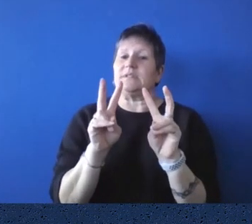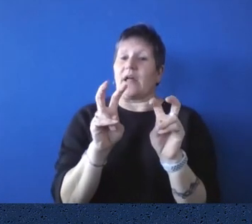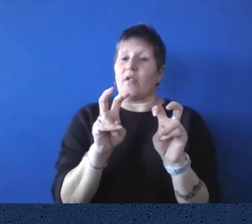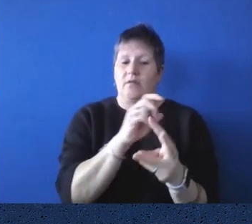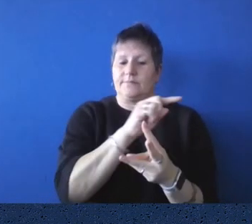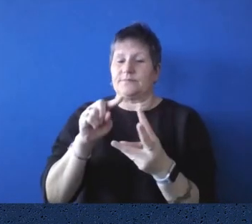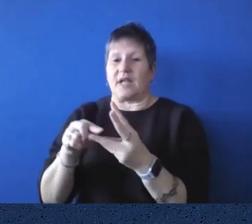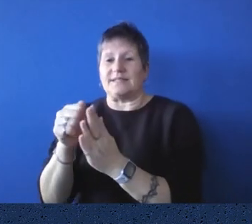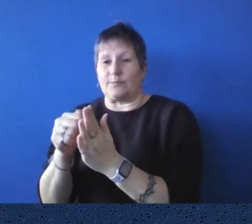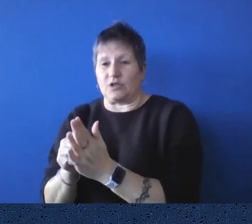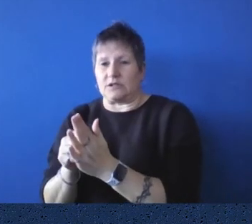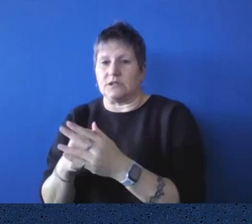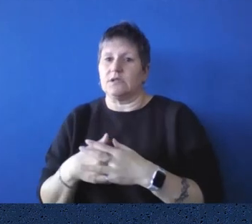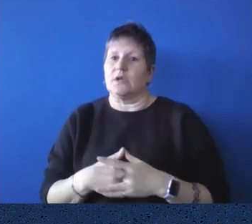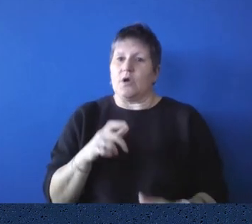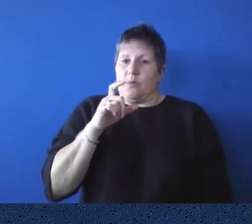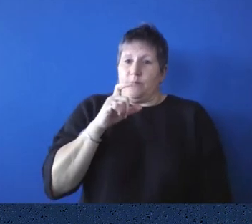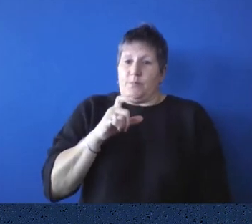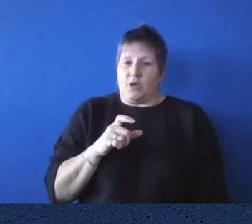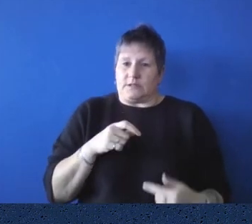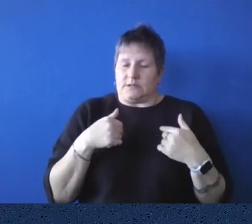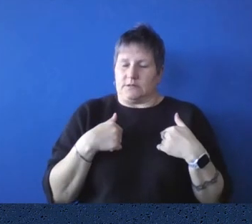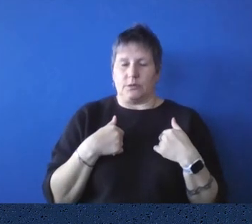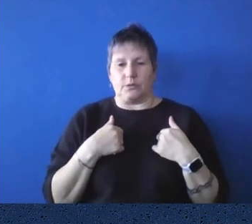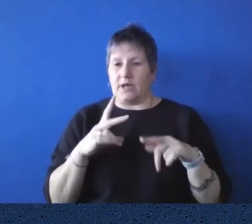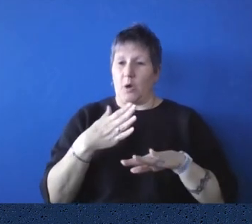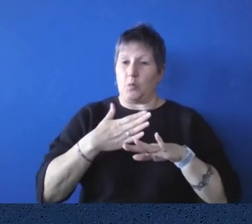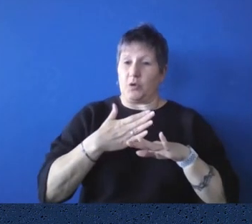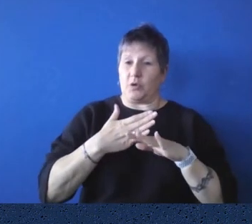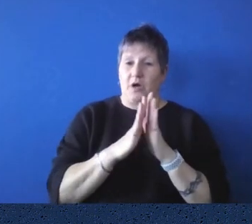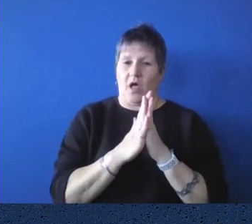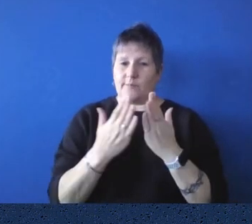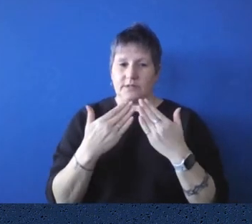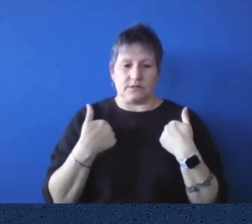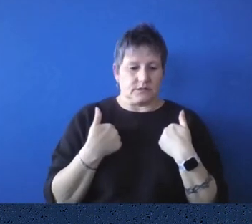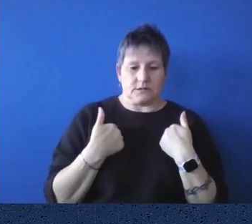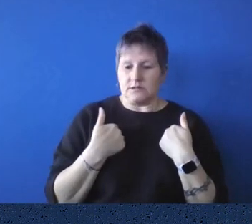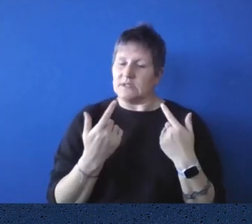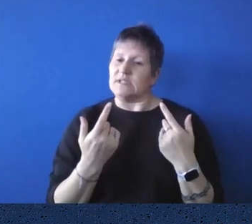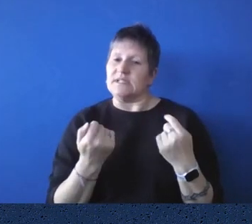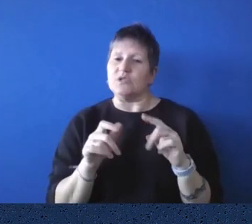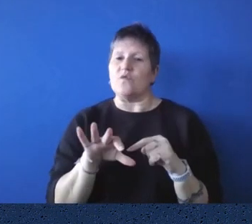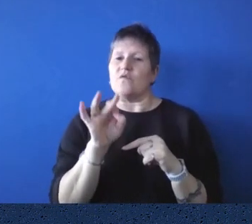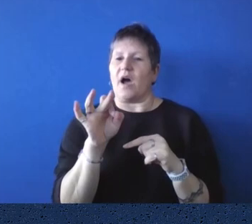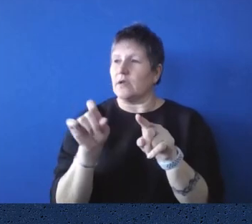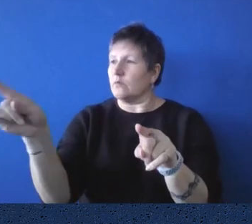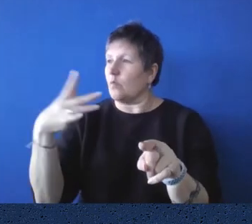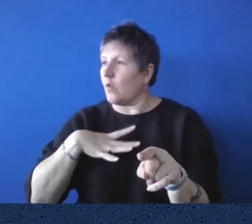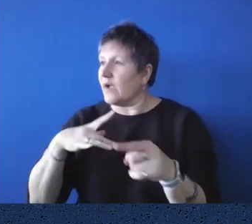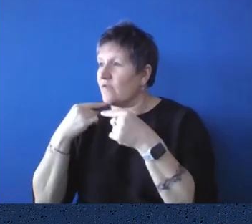librarian, that made it really easy to be able to find exactly the information they wanted. Now,